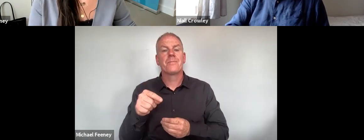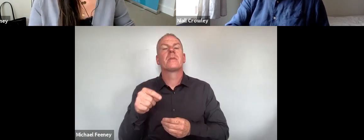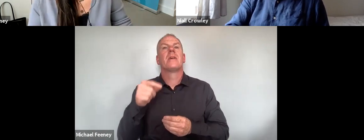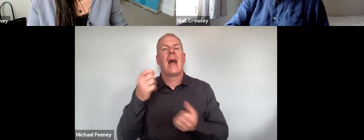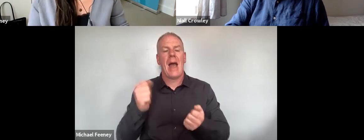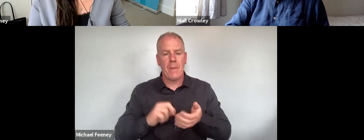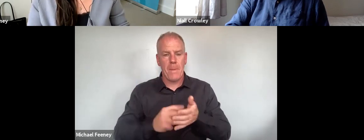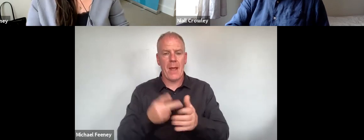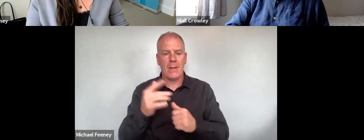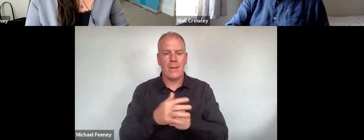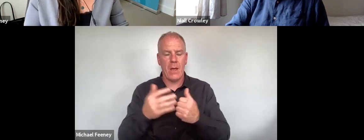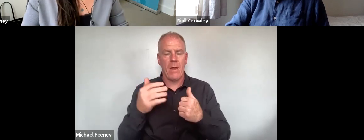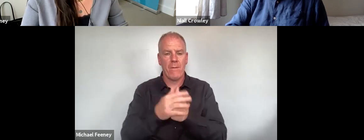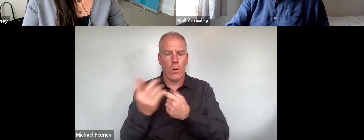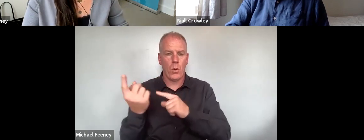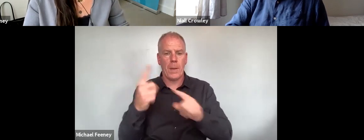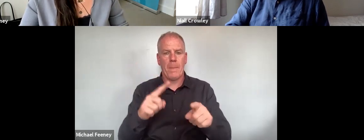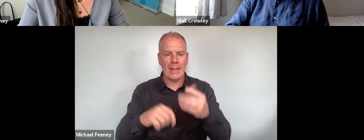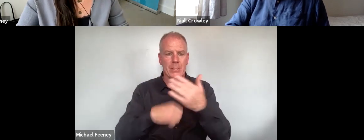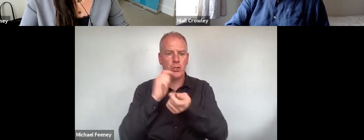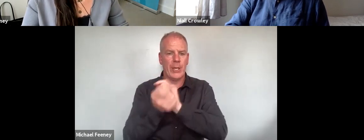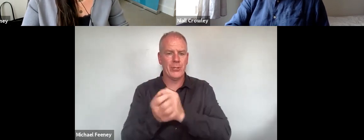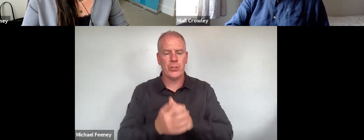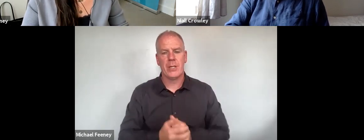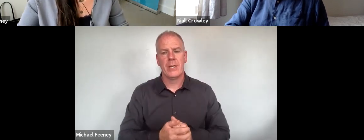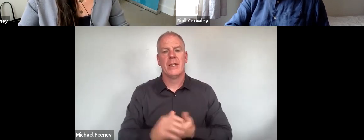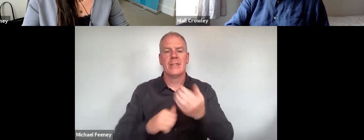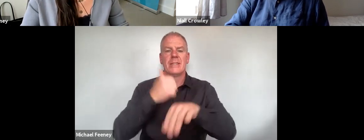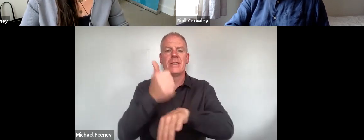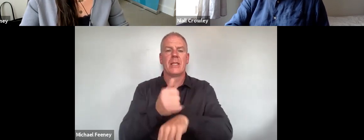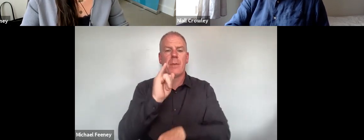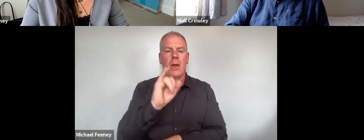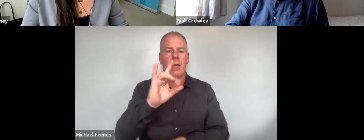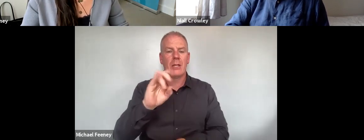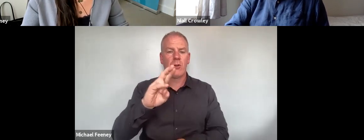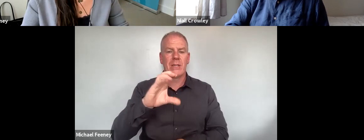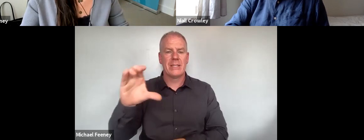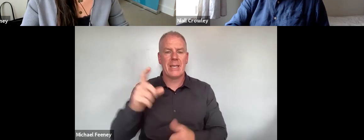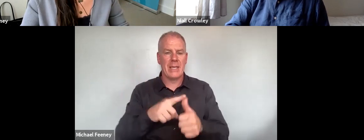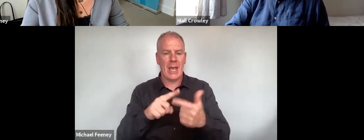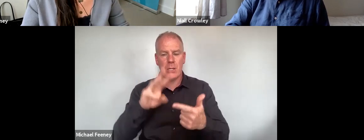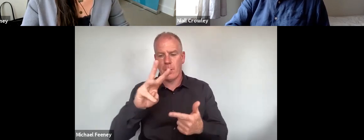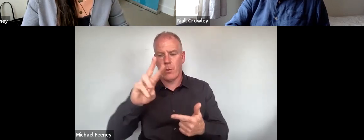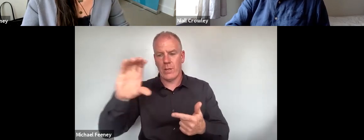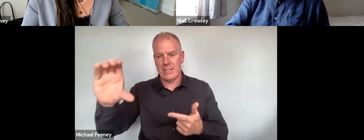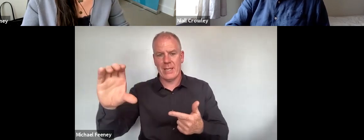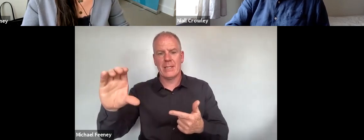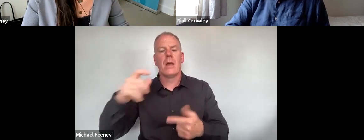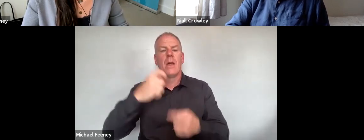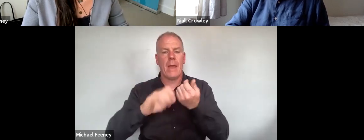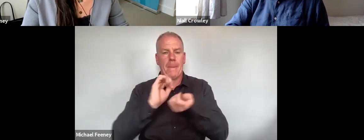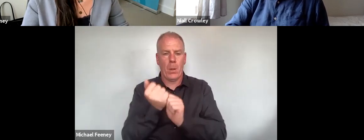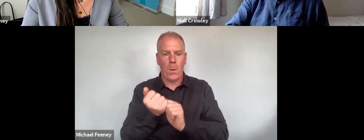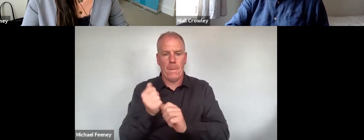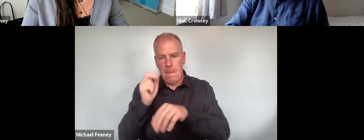roadmap for its restoration and evolution. With the establishment of IREC and the Workplace Relations Commission it moved to a role of monitoring